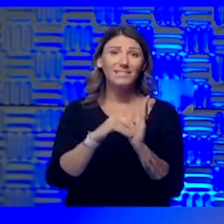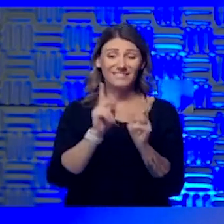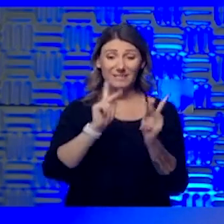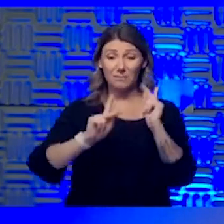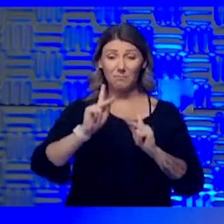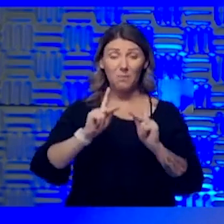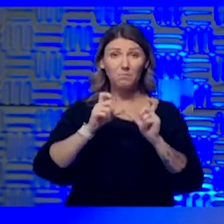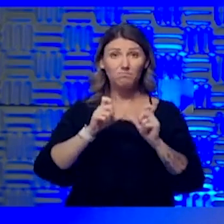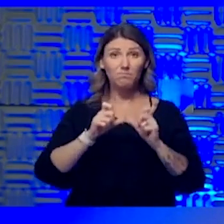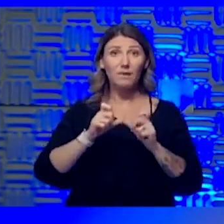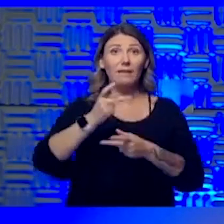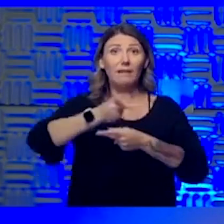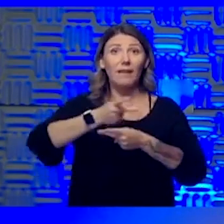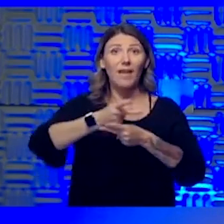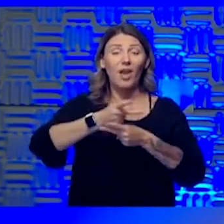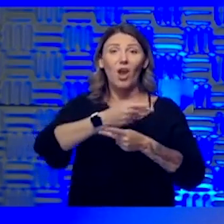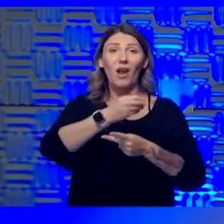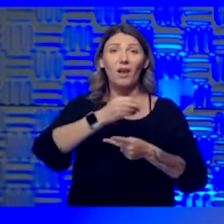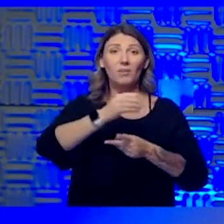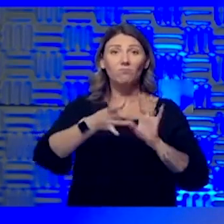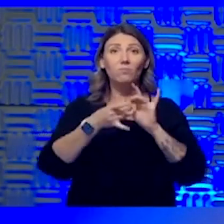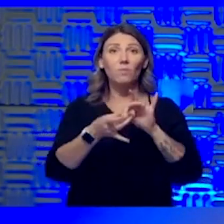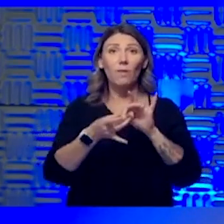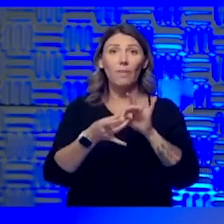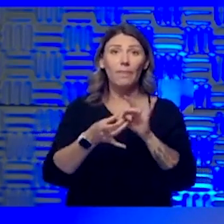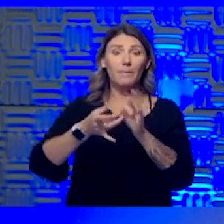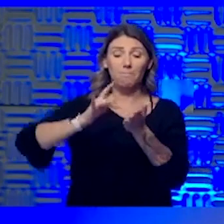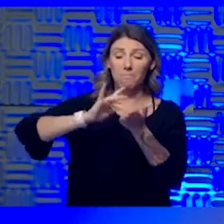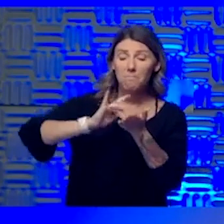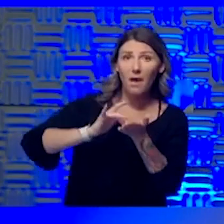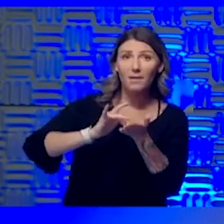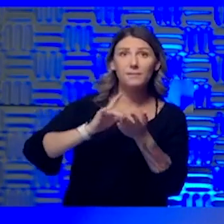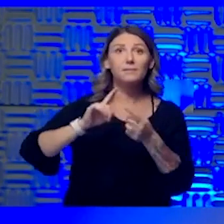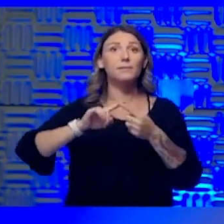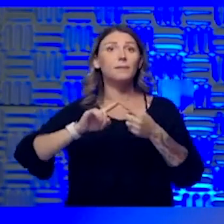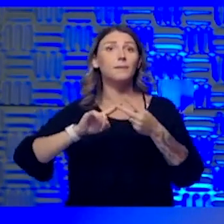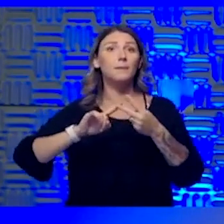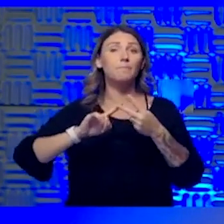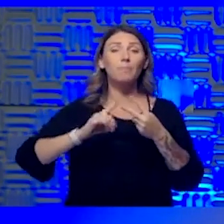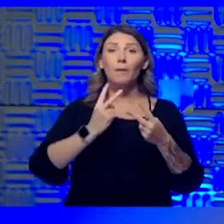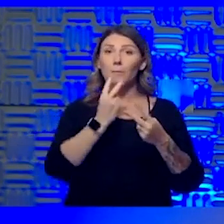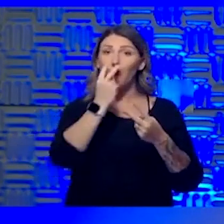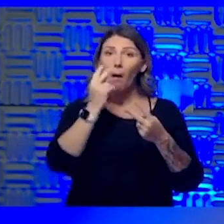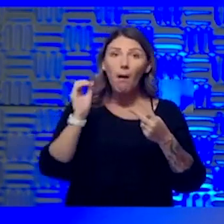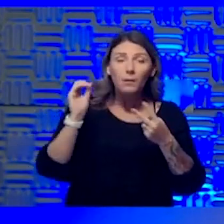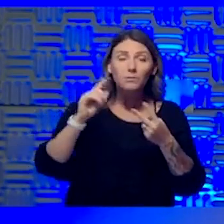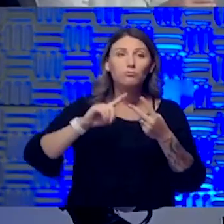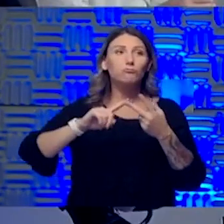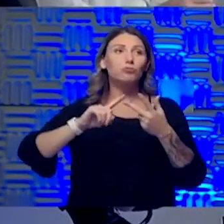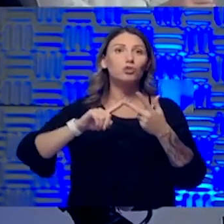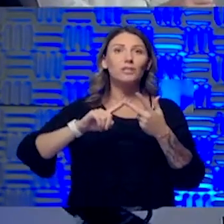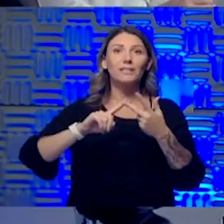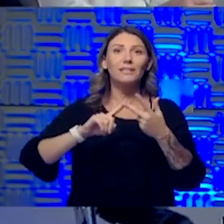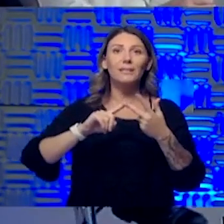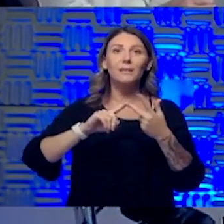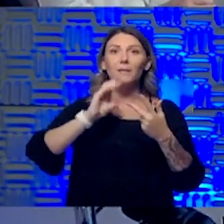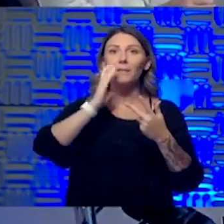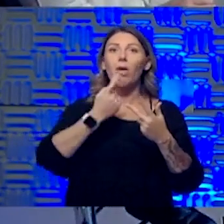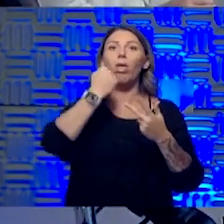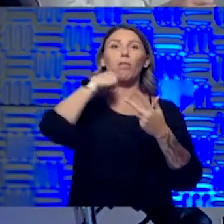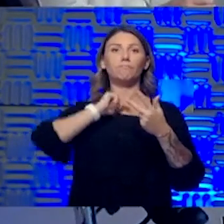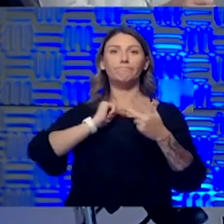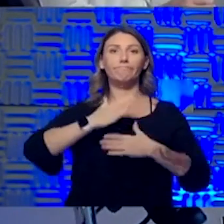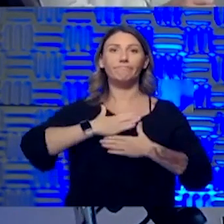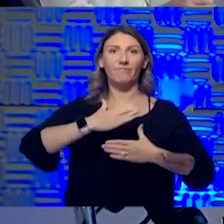um, around that is the drugs, the ventilate, the ventilator, all the supportive care that goes along with that. And I just say from an ICU